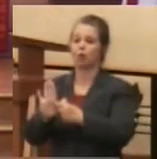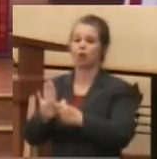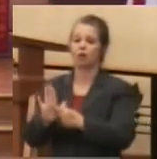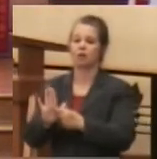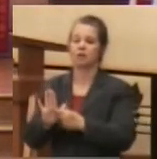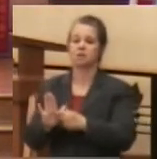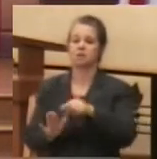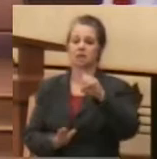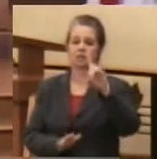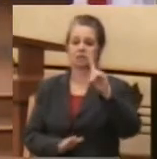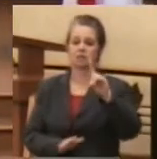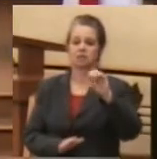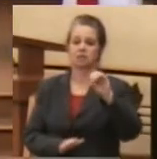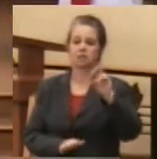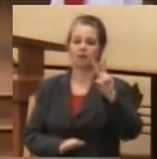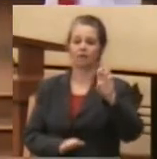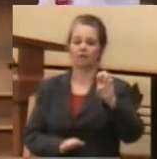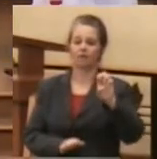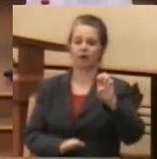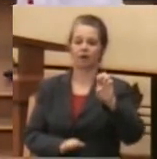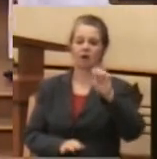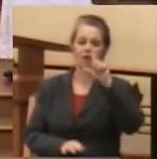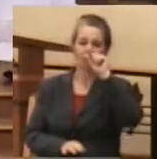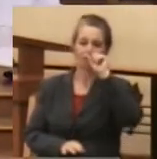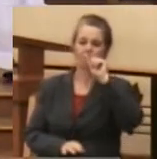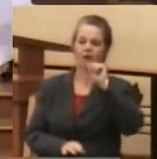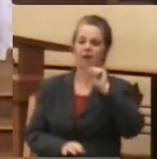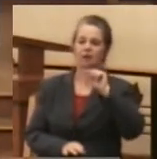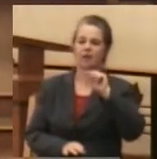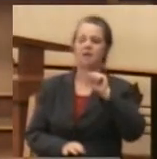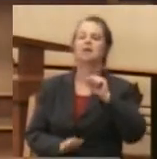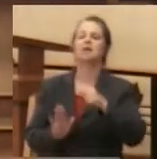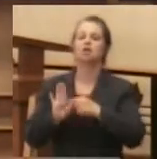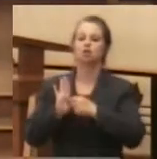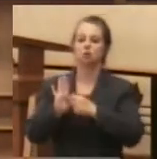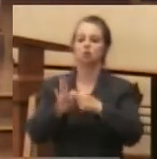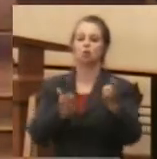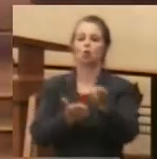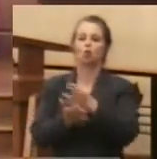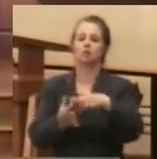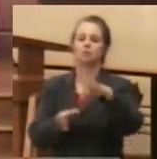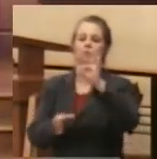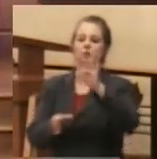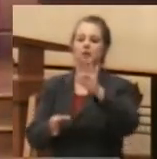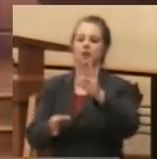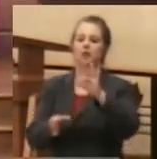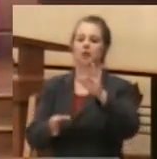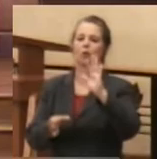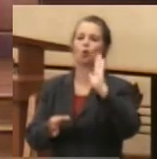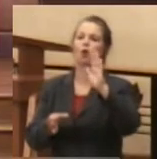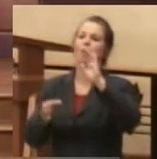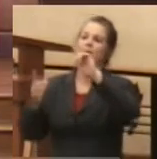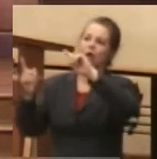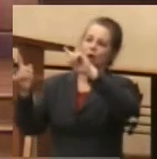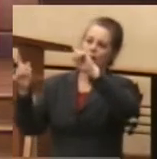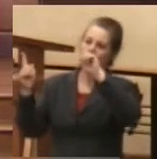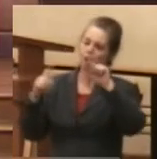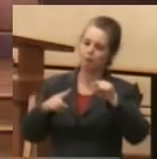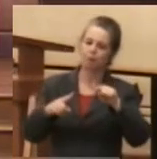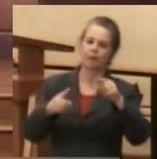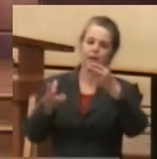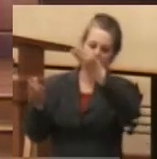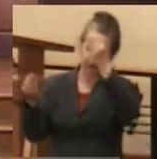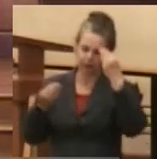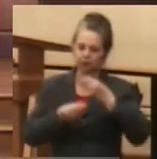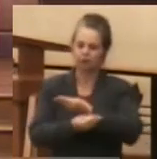And a dove is the symbol also of the Holy Spirit which comes down and gives us faith.